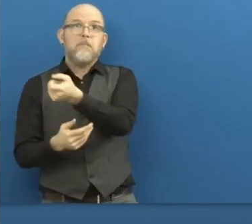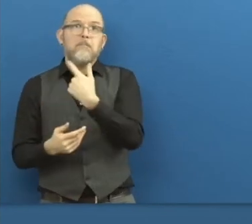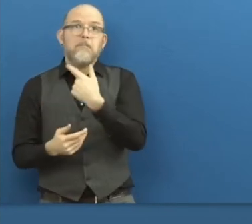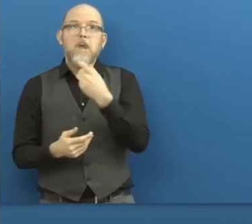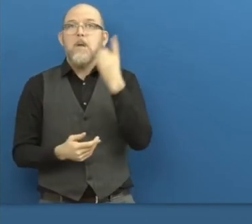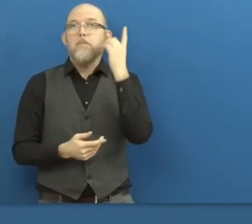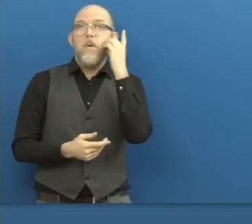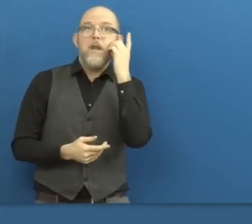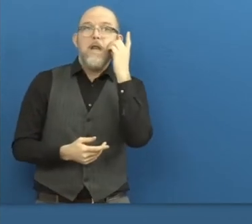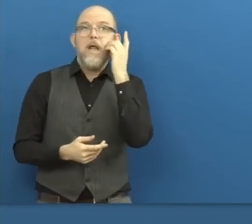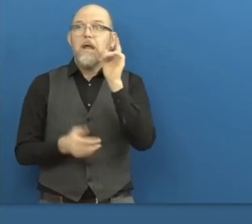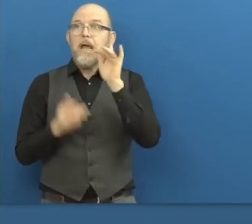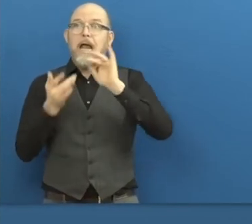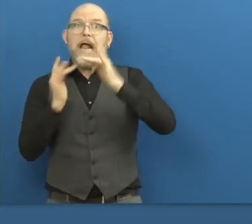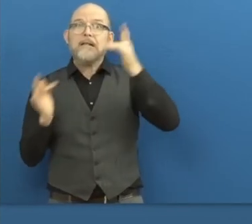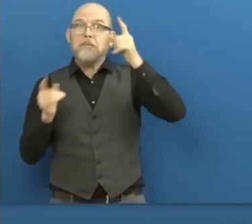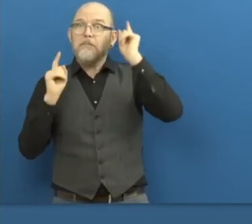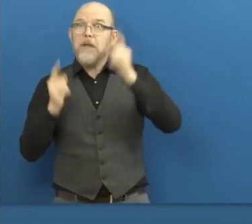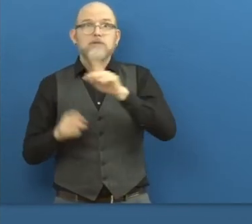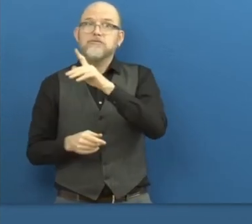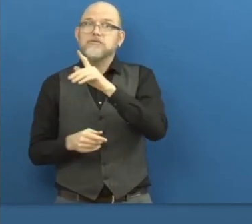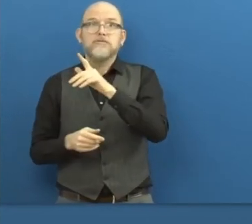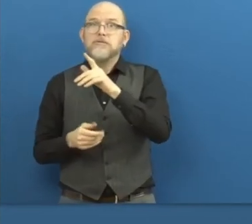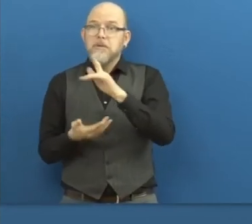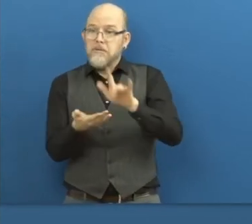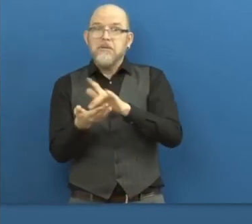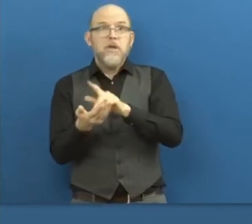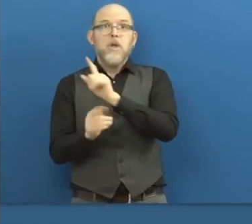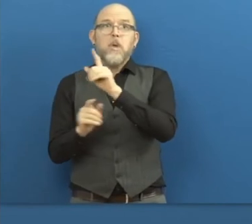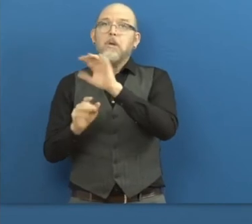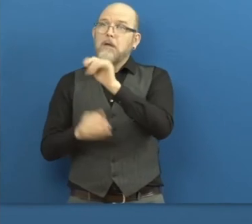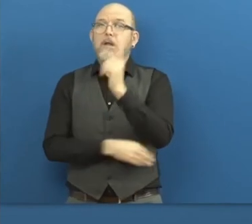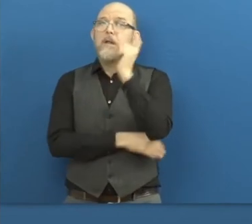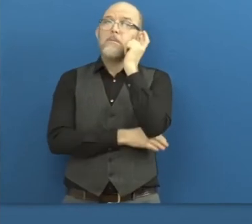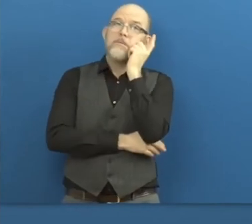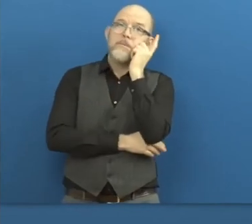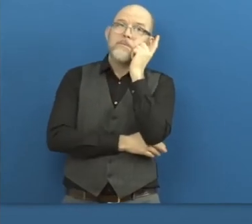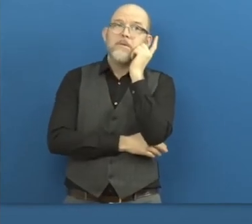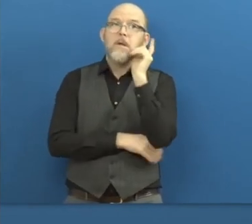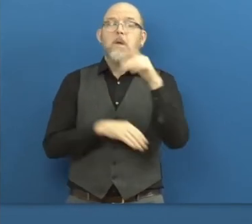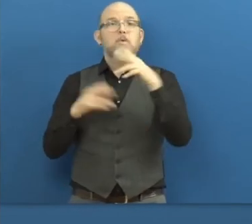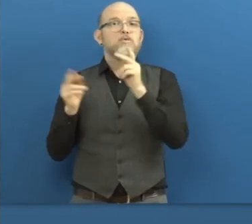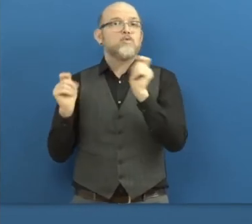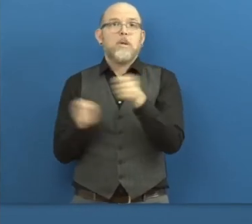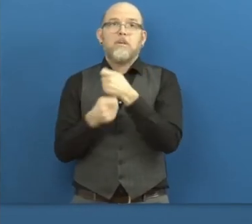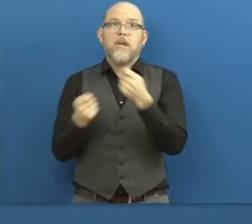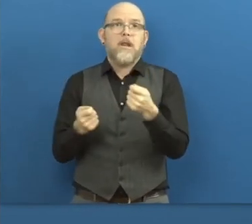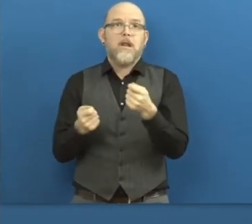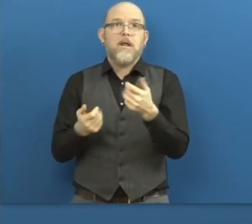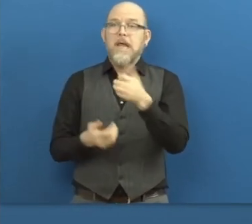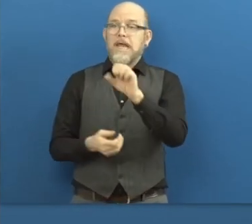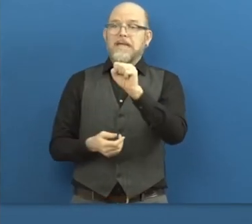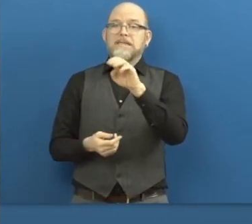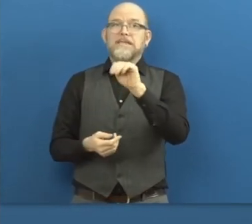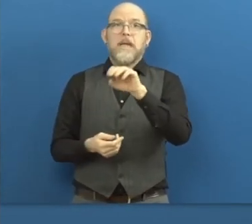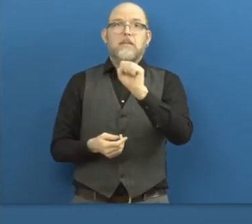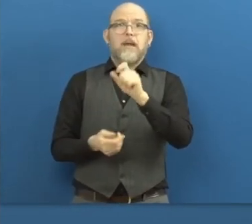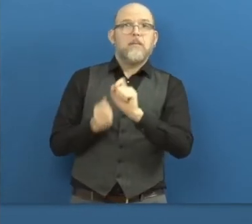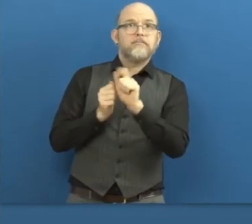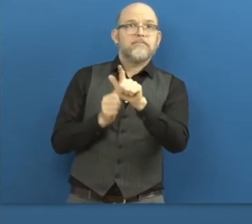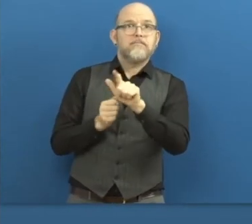mobile phone. They can register using a basic phone application by texting the word